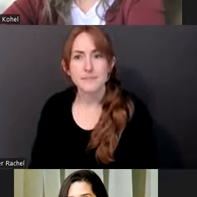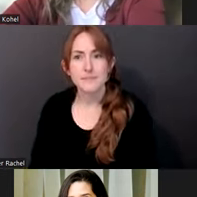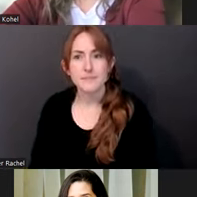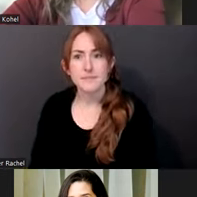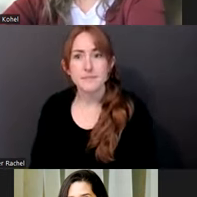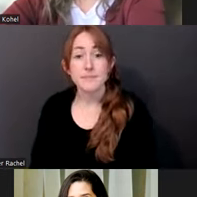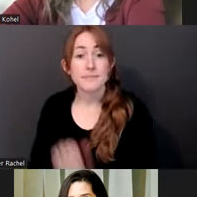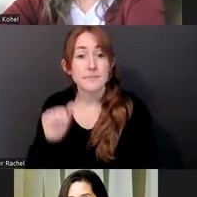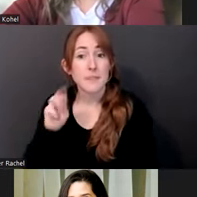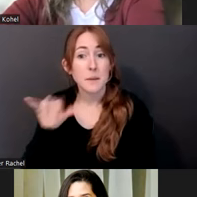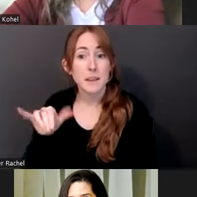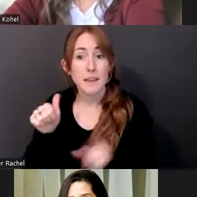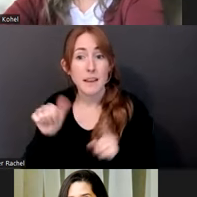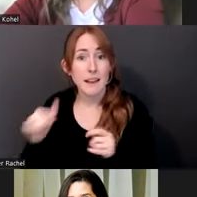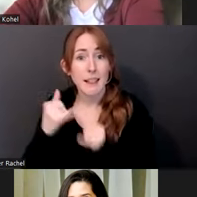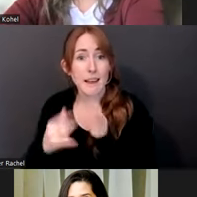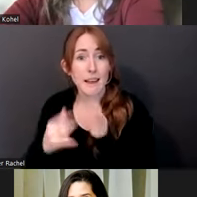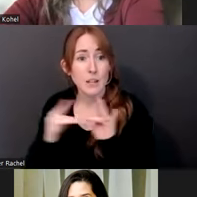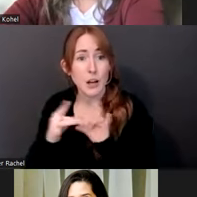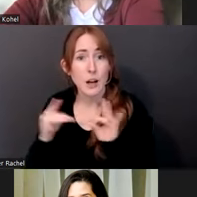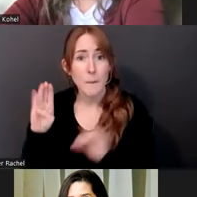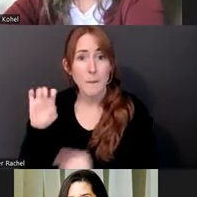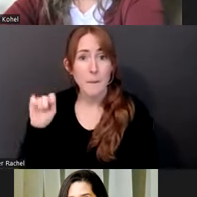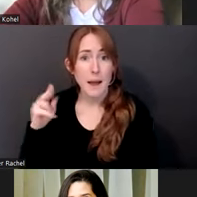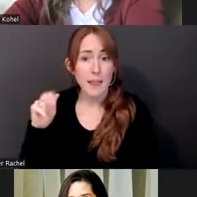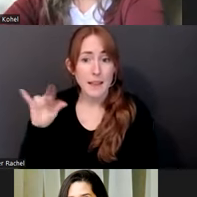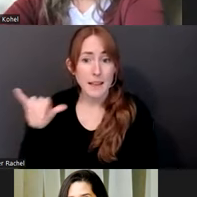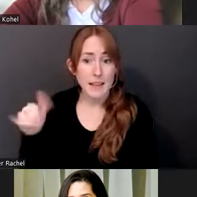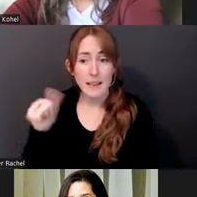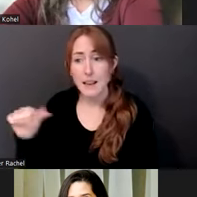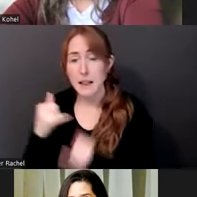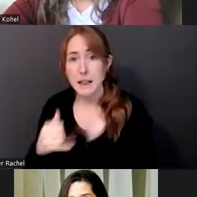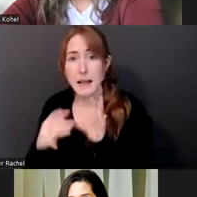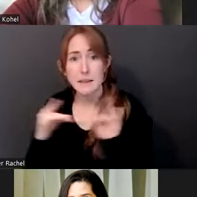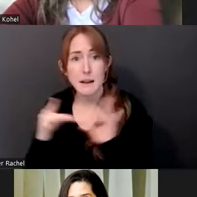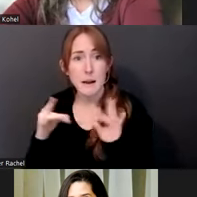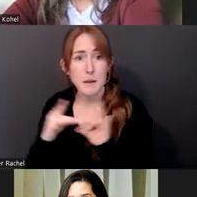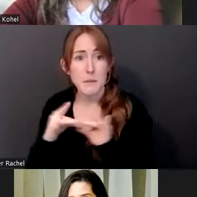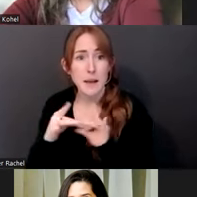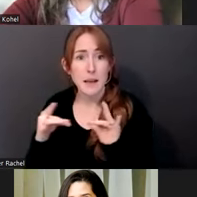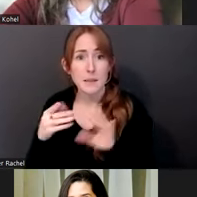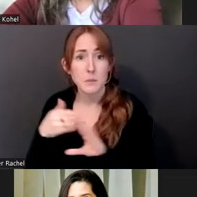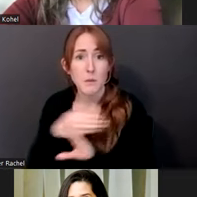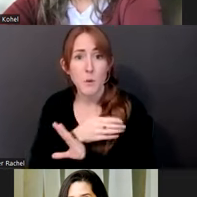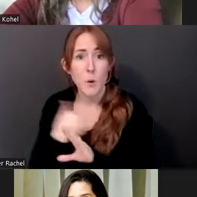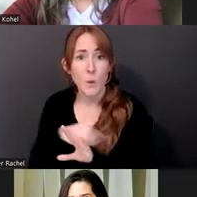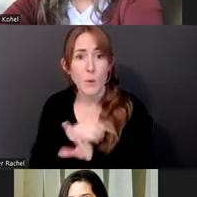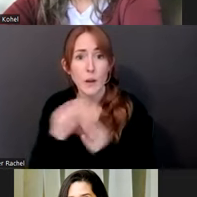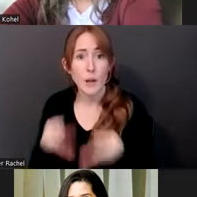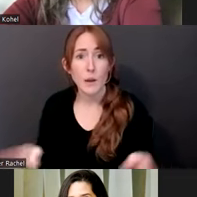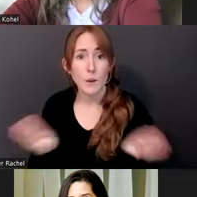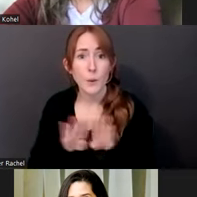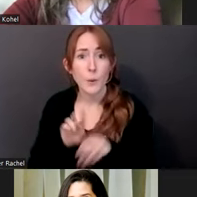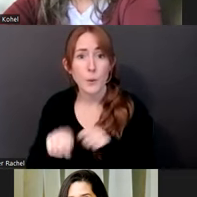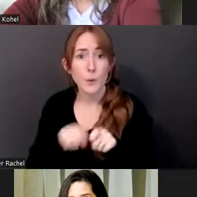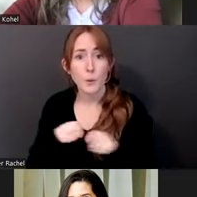Amy, any last thoughts or Bethany, any last things that we need to do as we land us here and move us to the